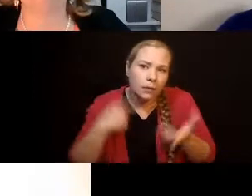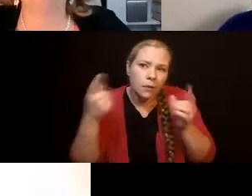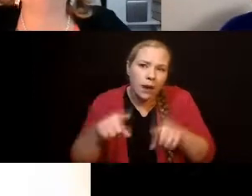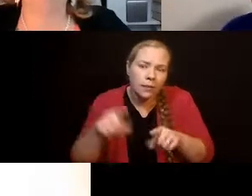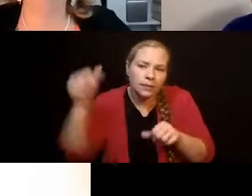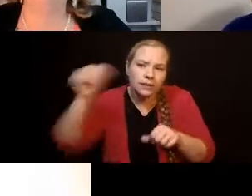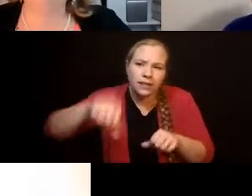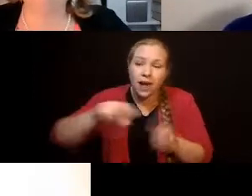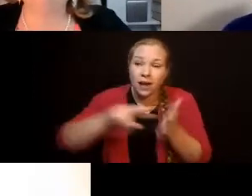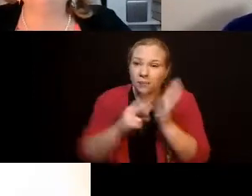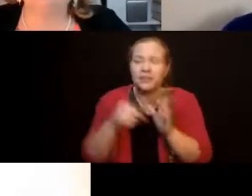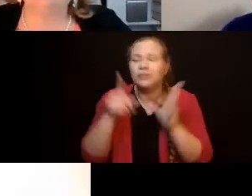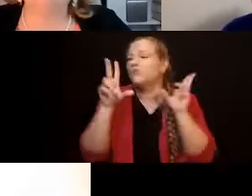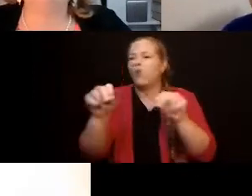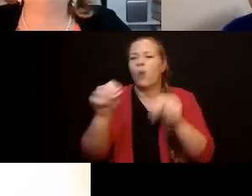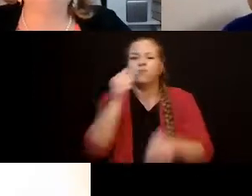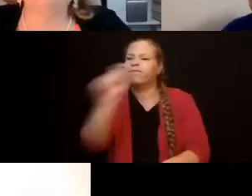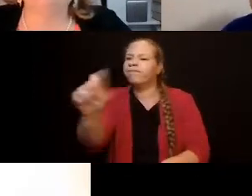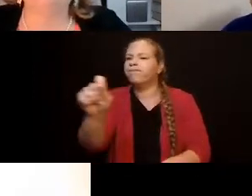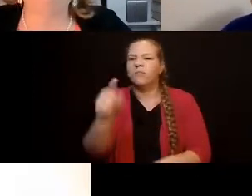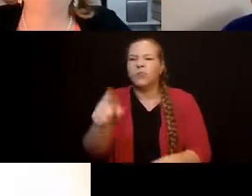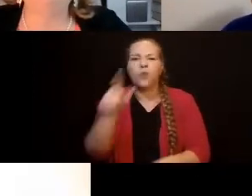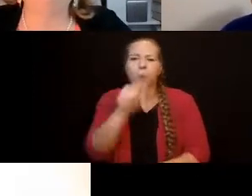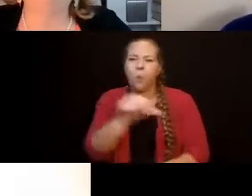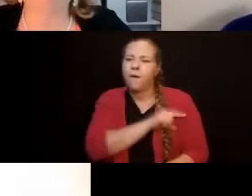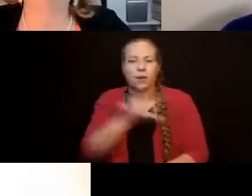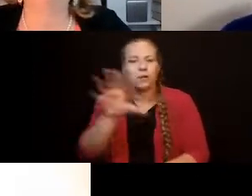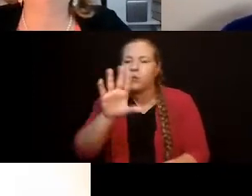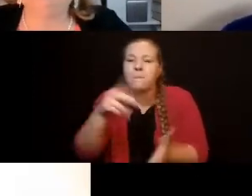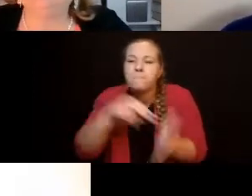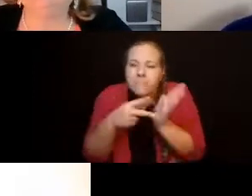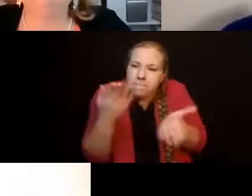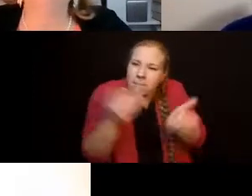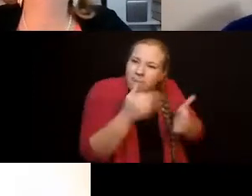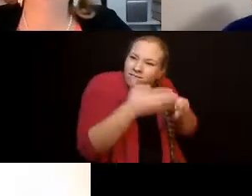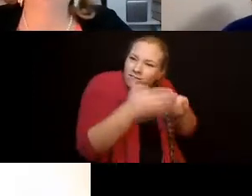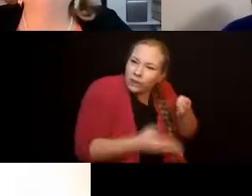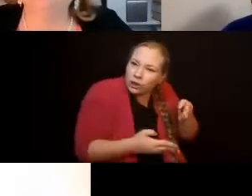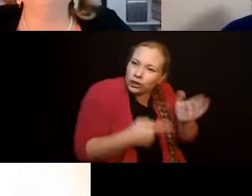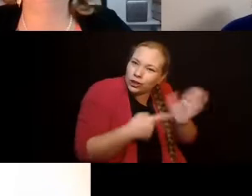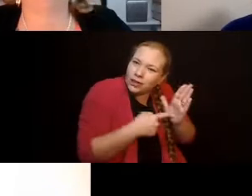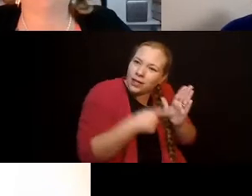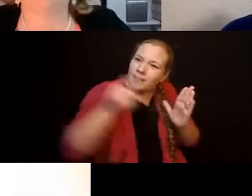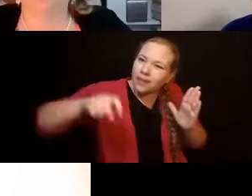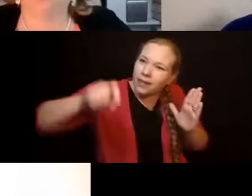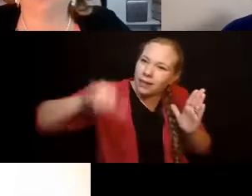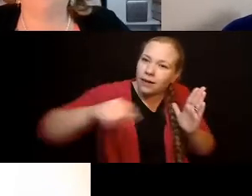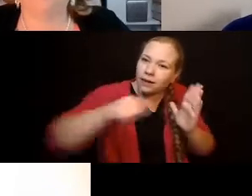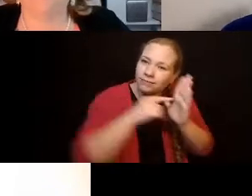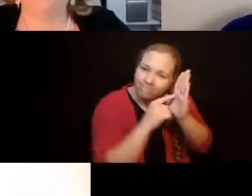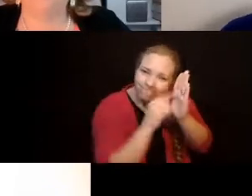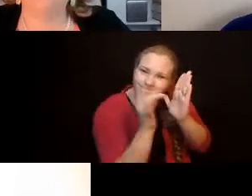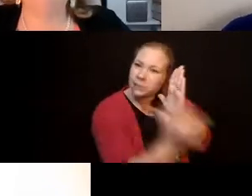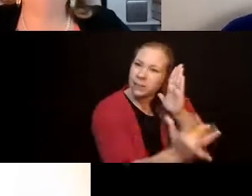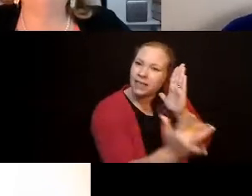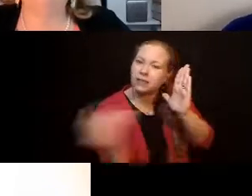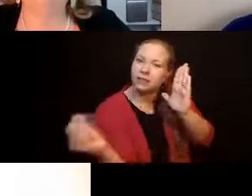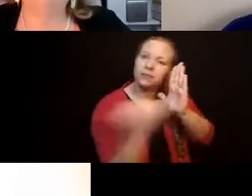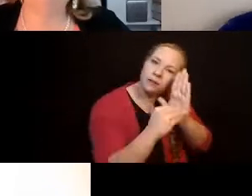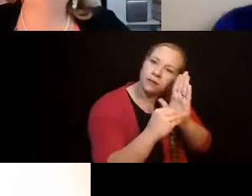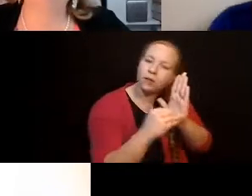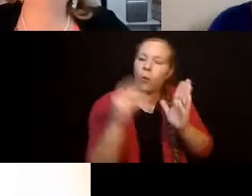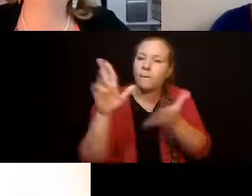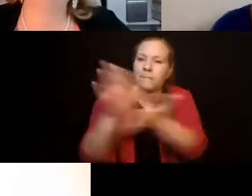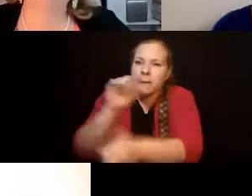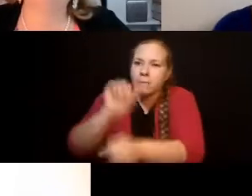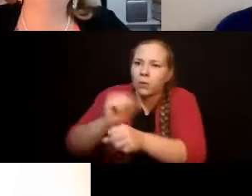It means they didn't have the appropriate paperwork needed to get your child qualified. So